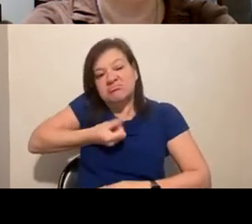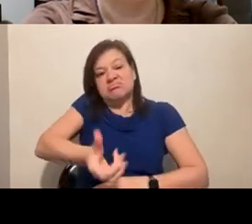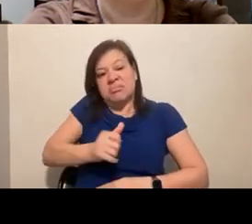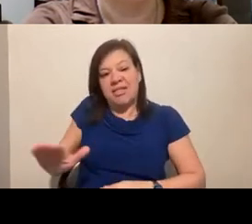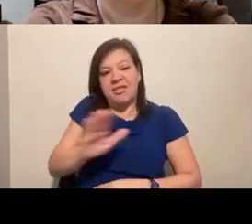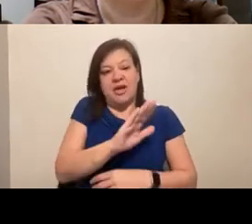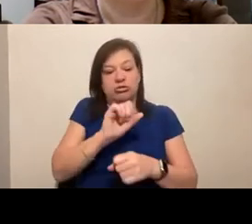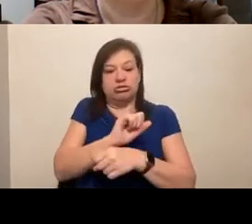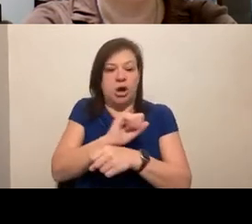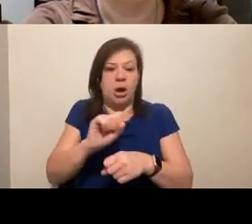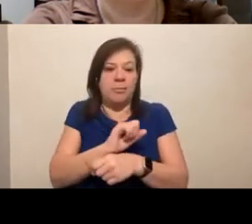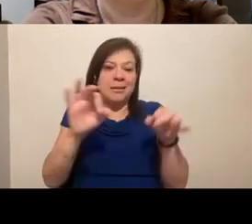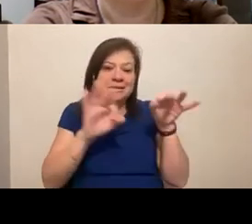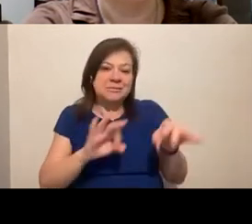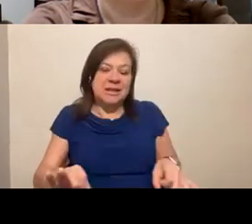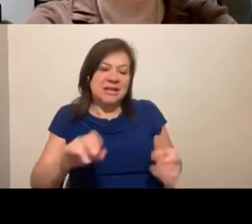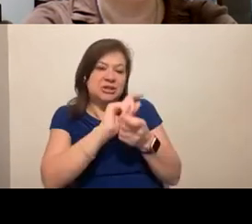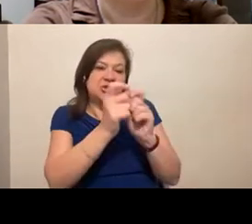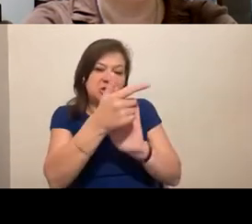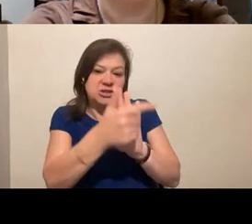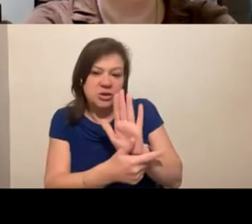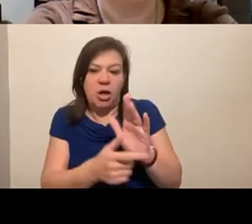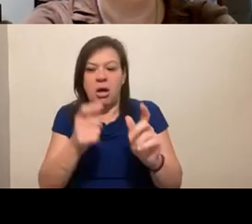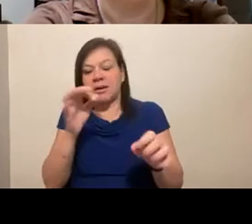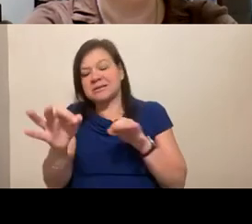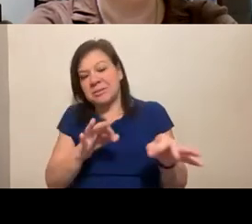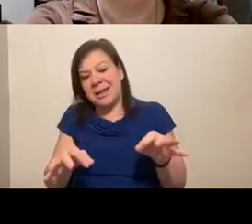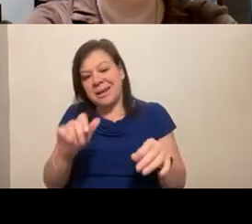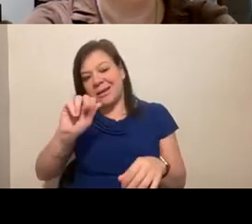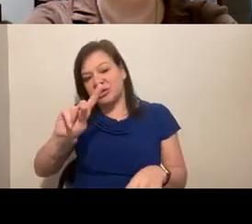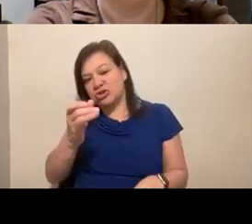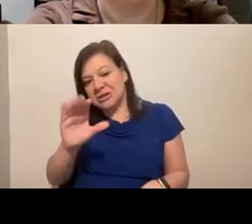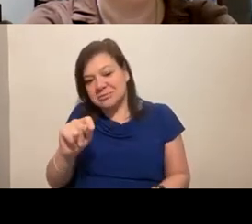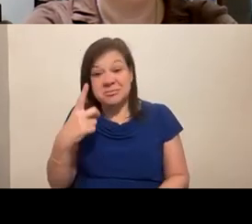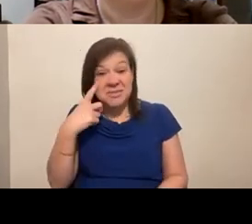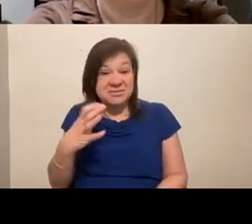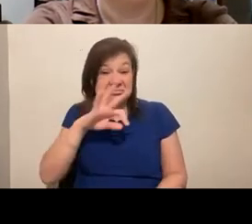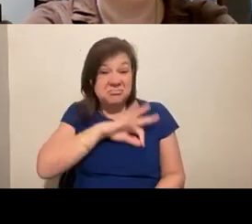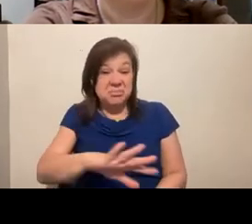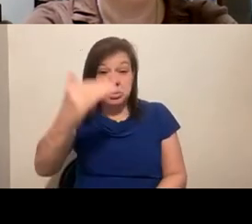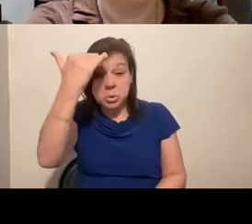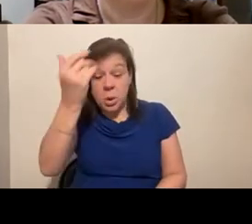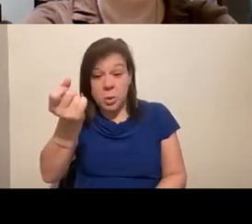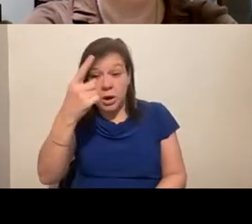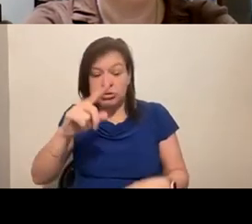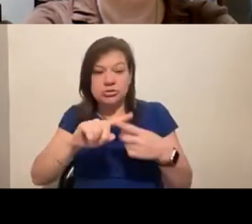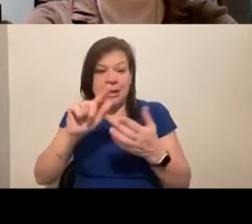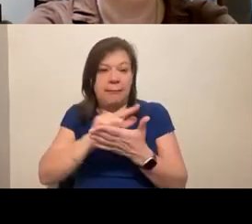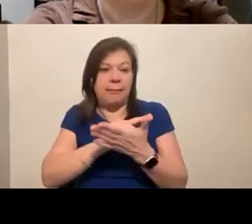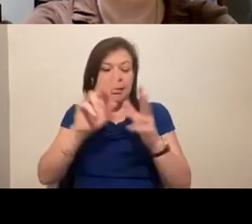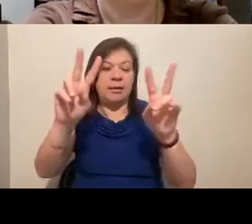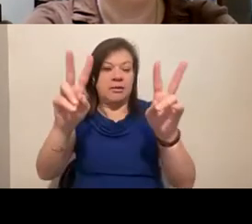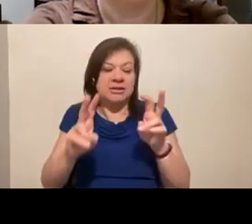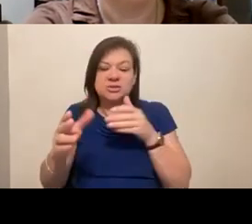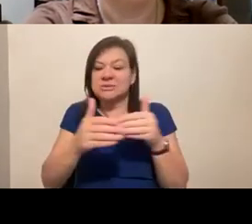changes in the law, explaining adjustments, because it's useful to know and understand legal ramifications, even